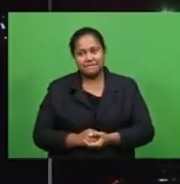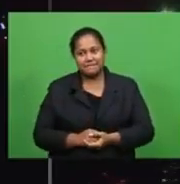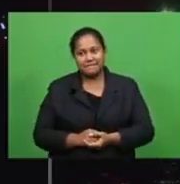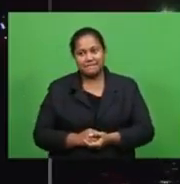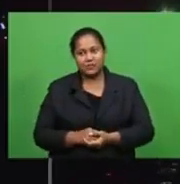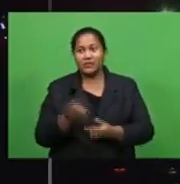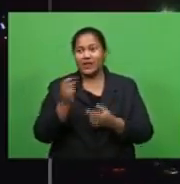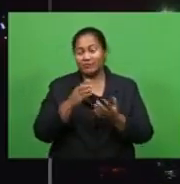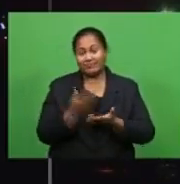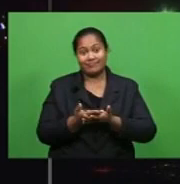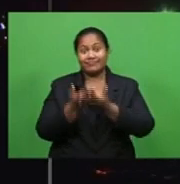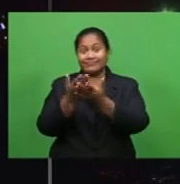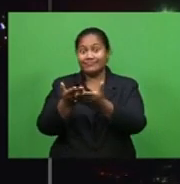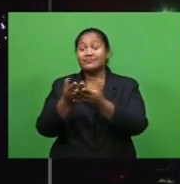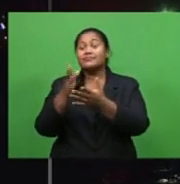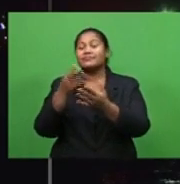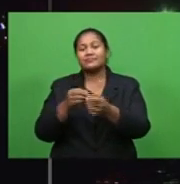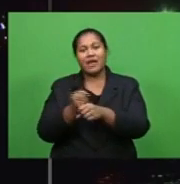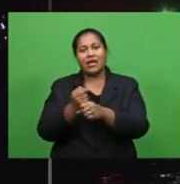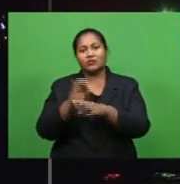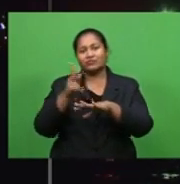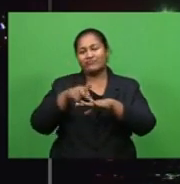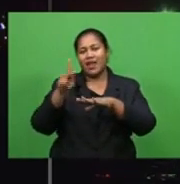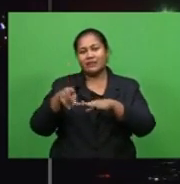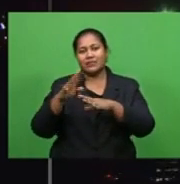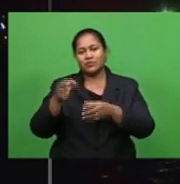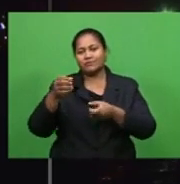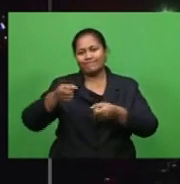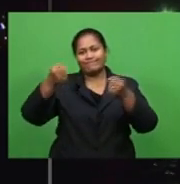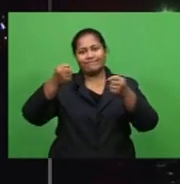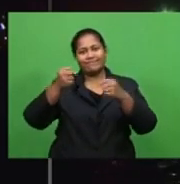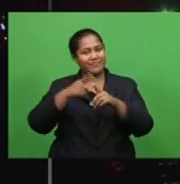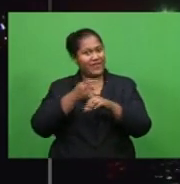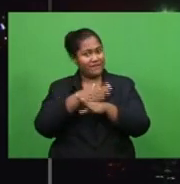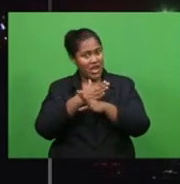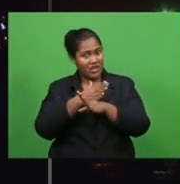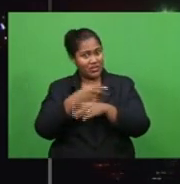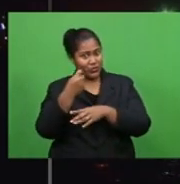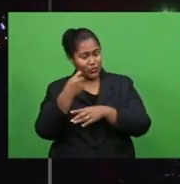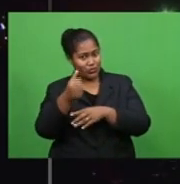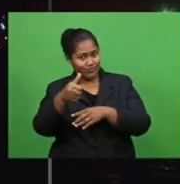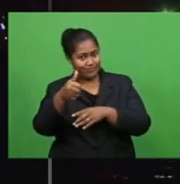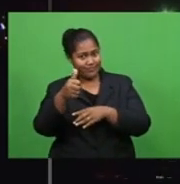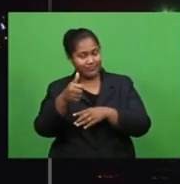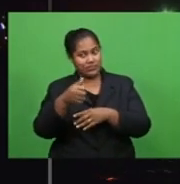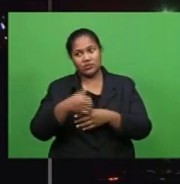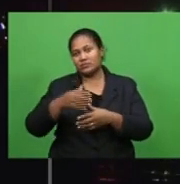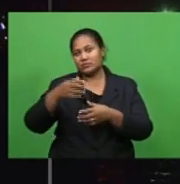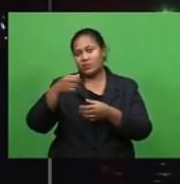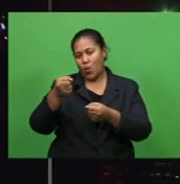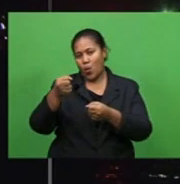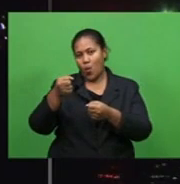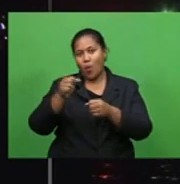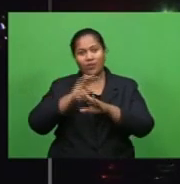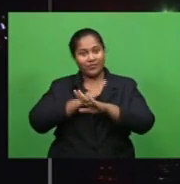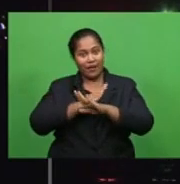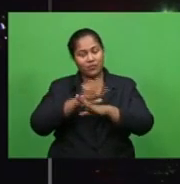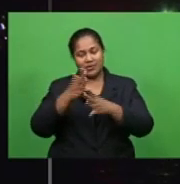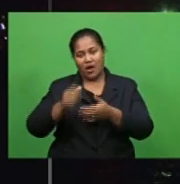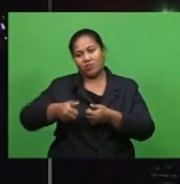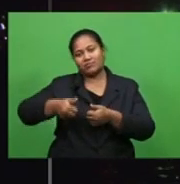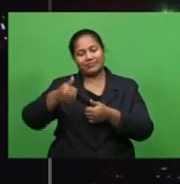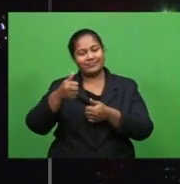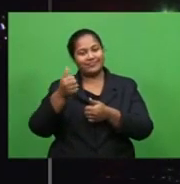A submission has been made to Cabinet to suspend the seasonal ban of Kawakawa and Donu for this year. Minister for Fisheries Semi Koroi